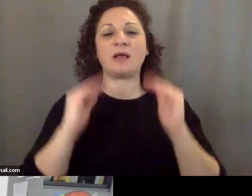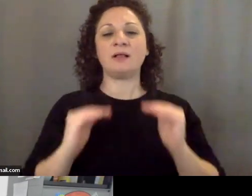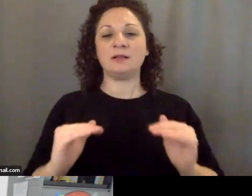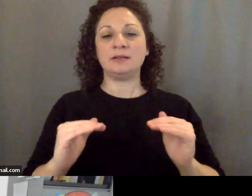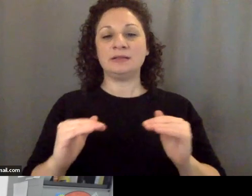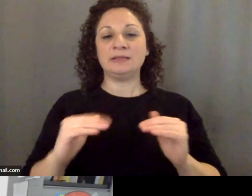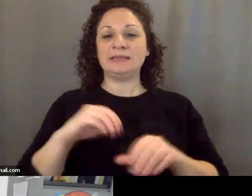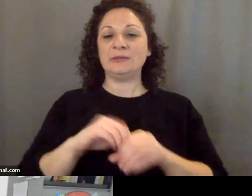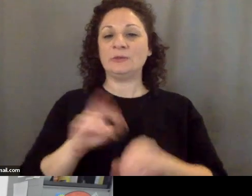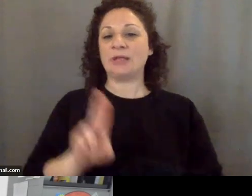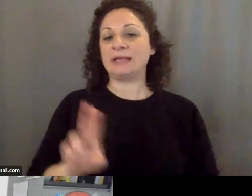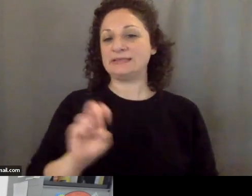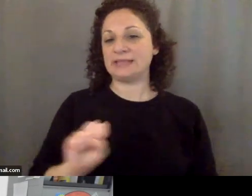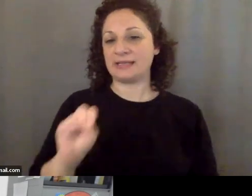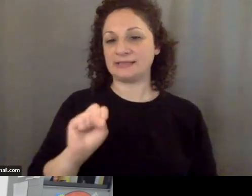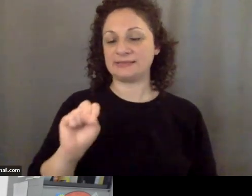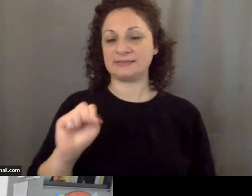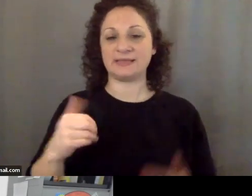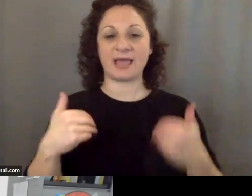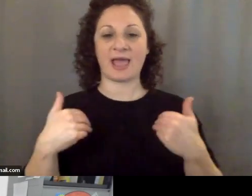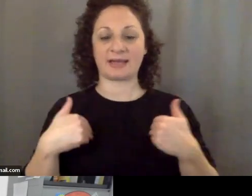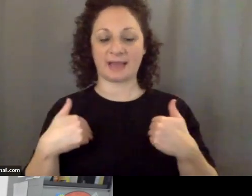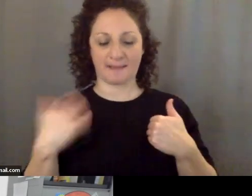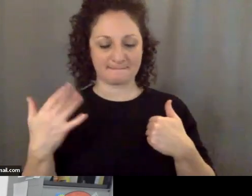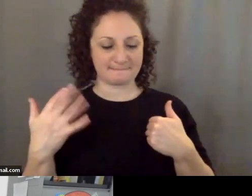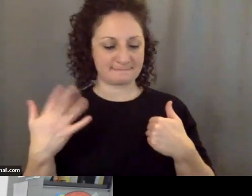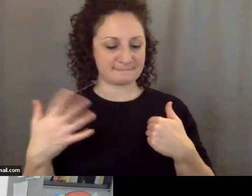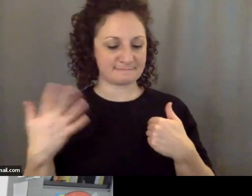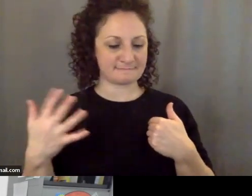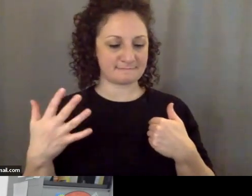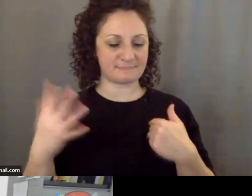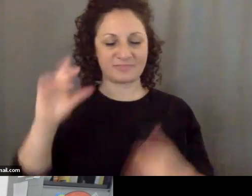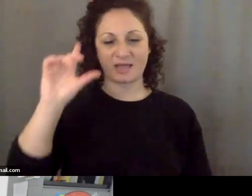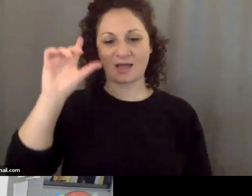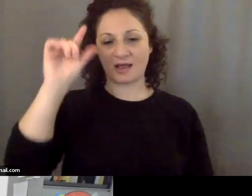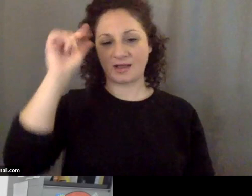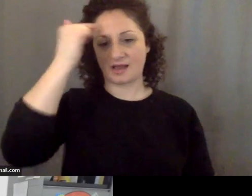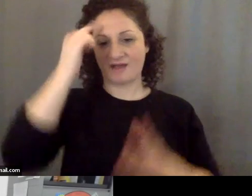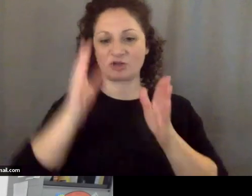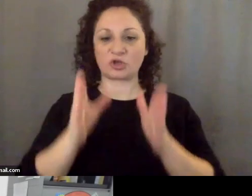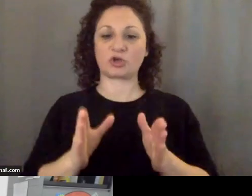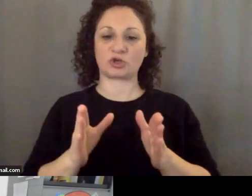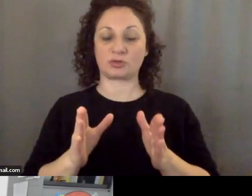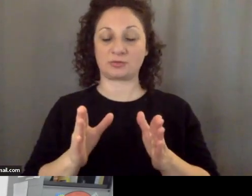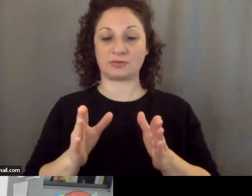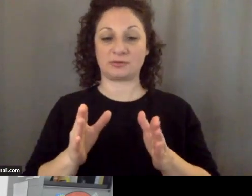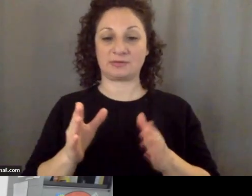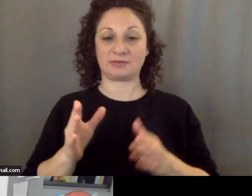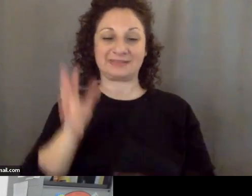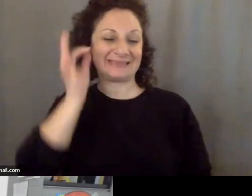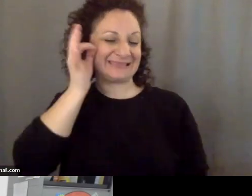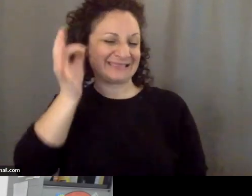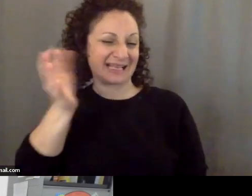States there was a governor who was about to give a speech on something